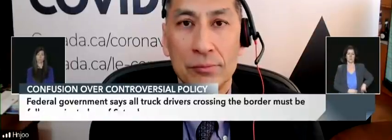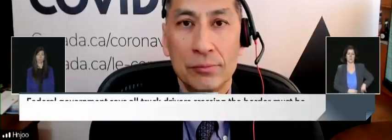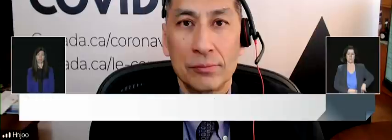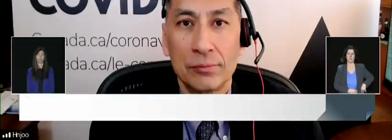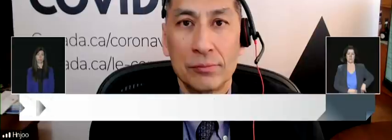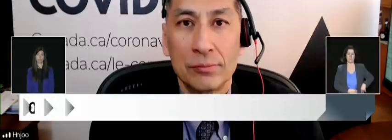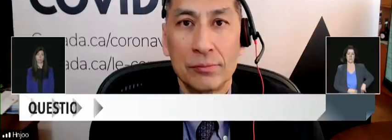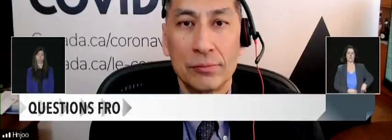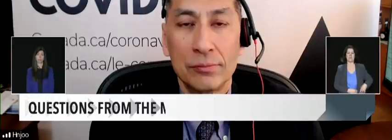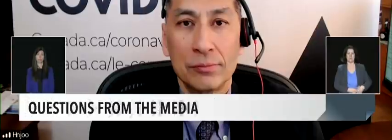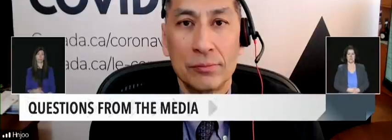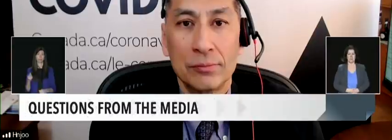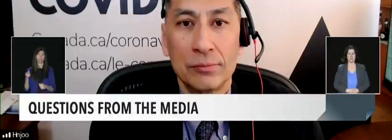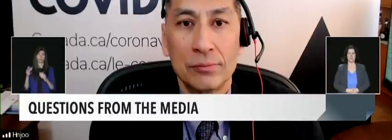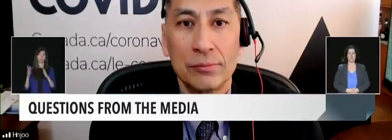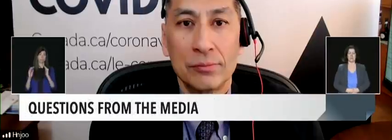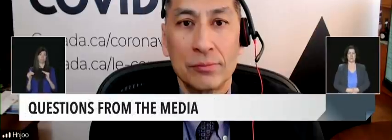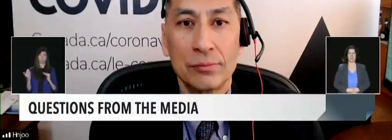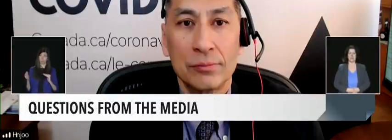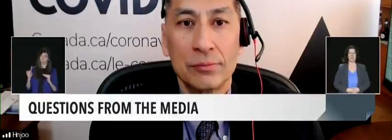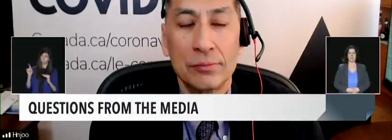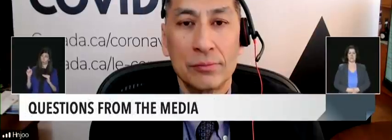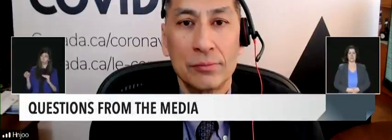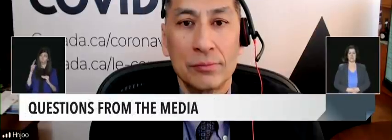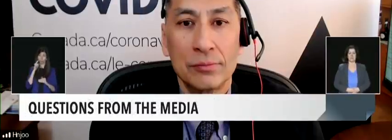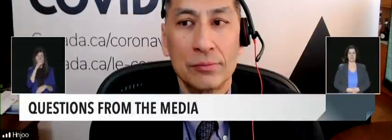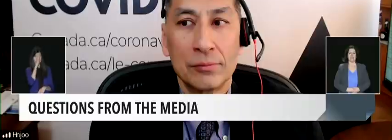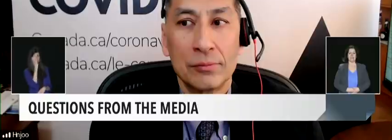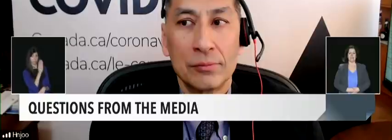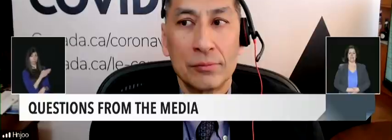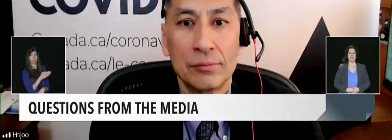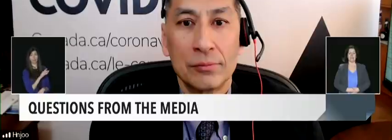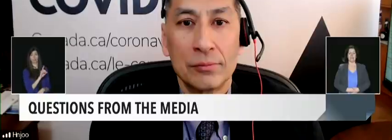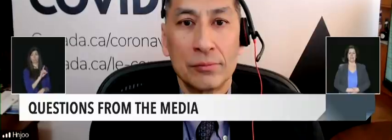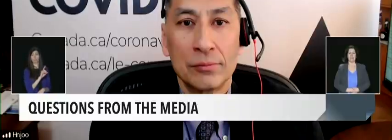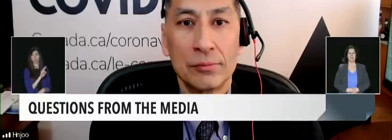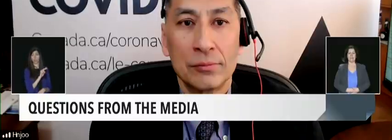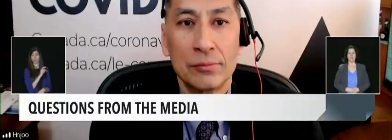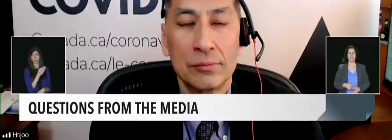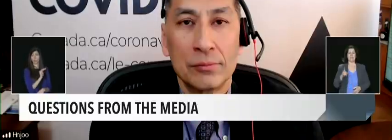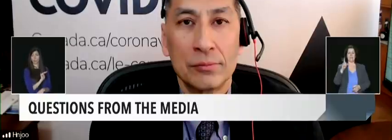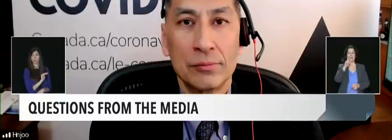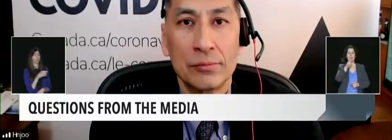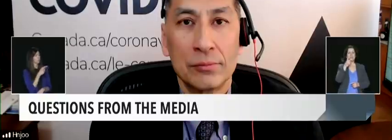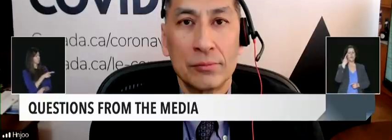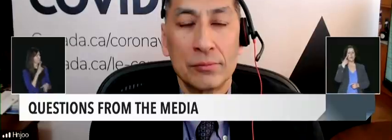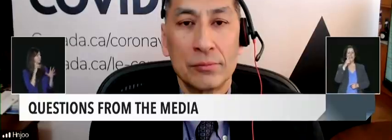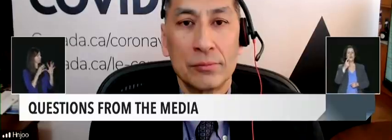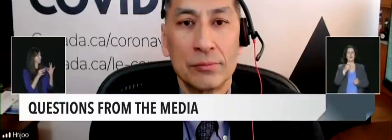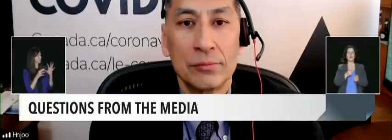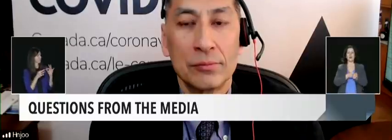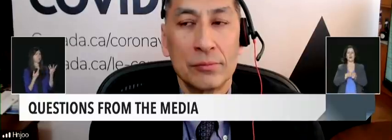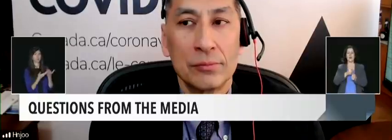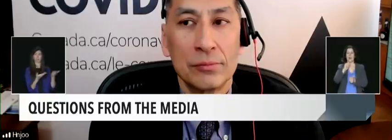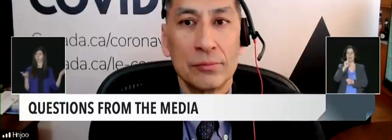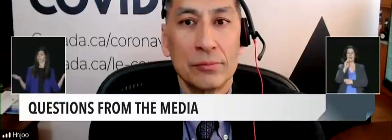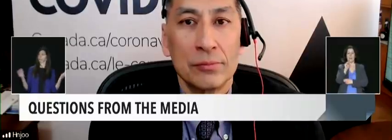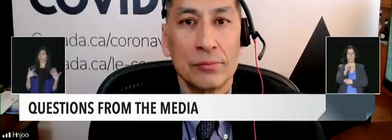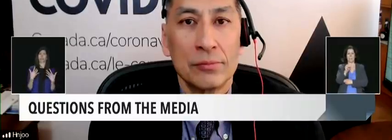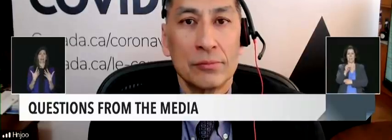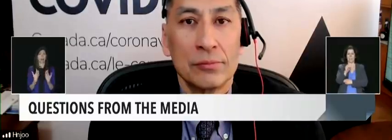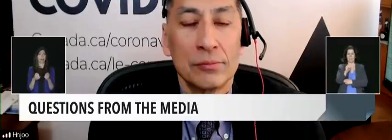Je pense que pour Dr. Tam Vous avez déjà dit un peu que de l des vaccins les de l'adoption des